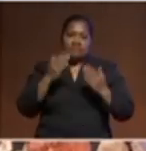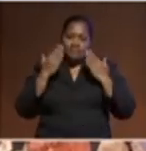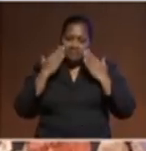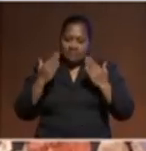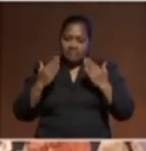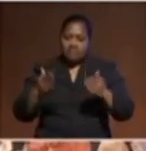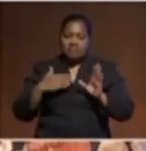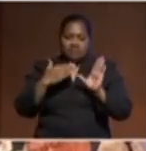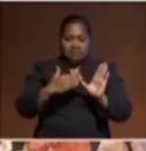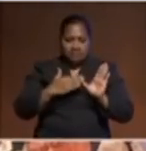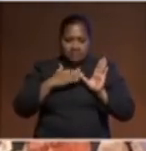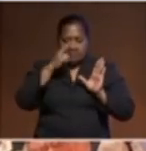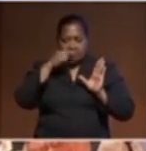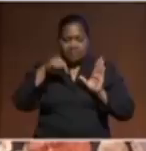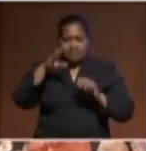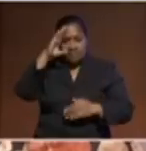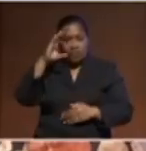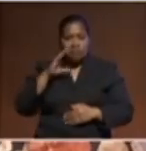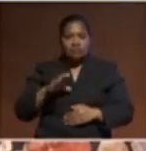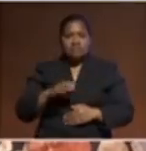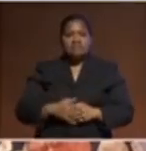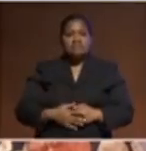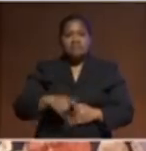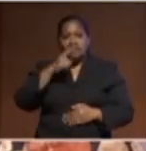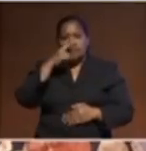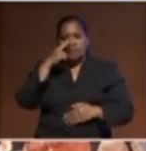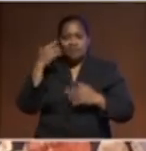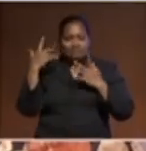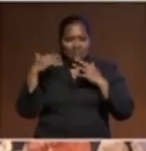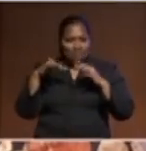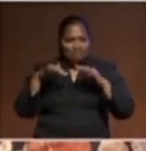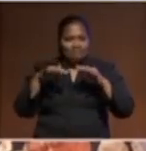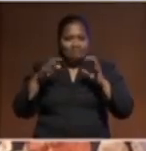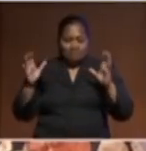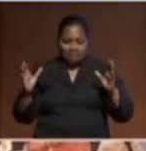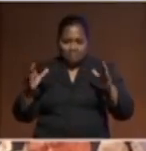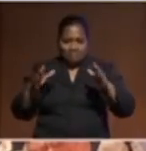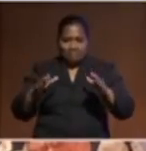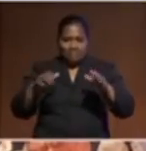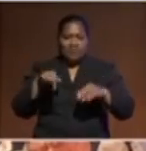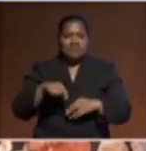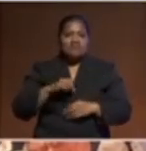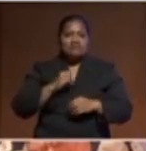and the thousands who have come after to make this beautiful land home.